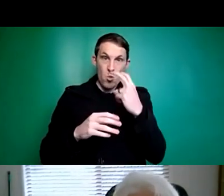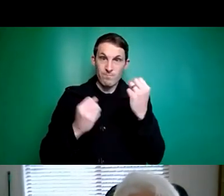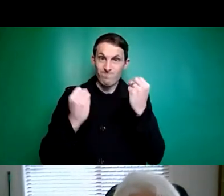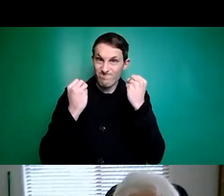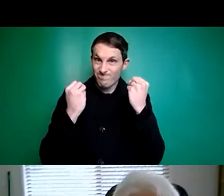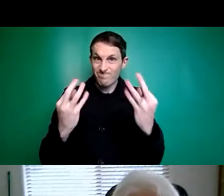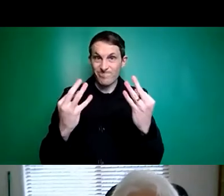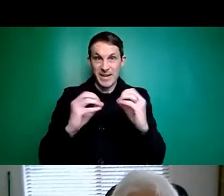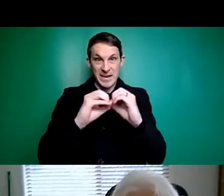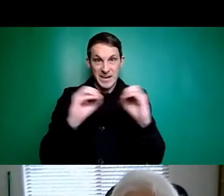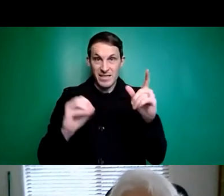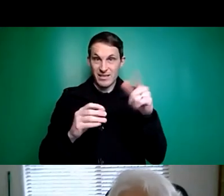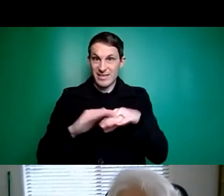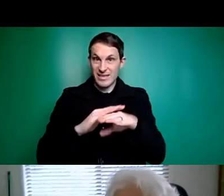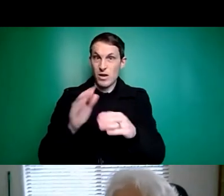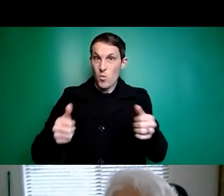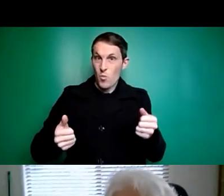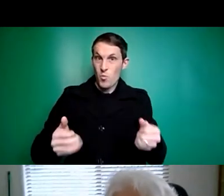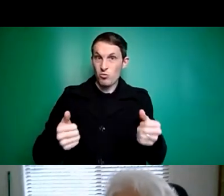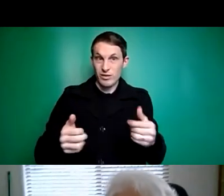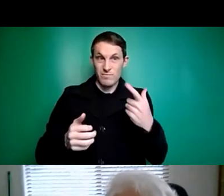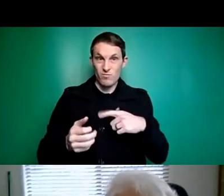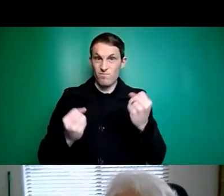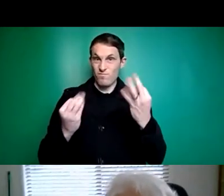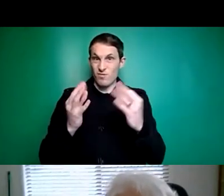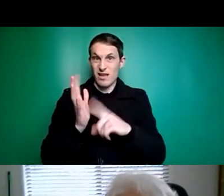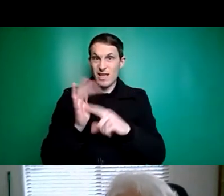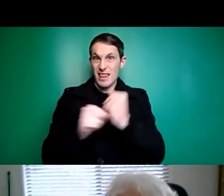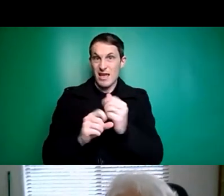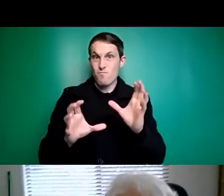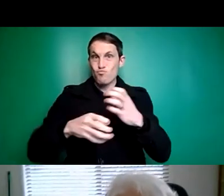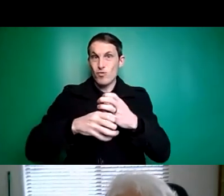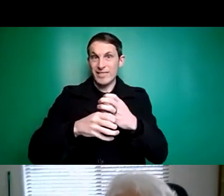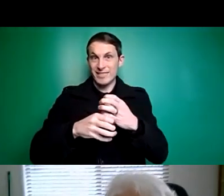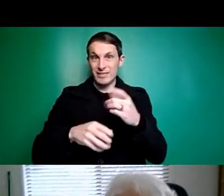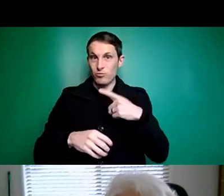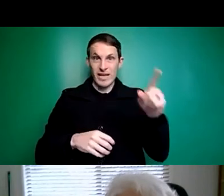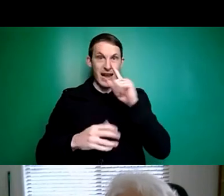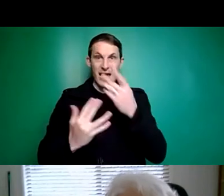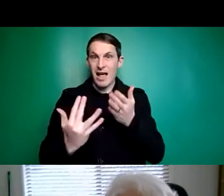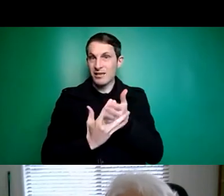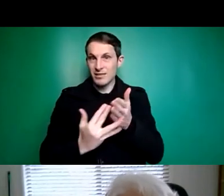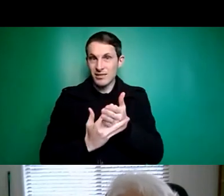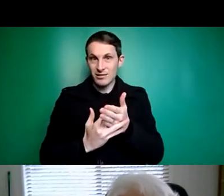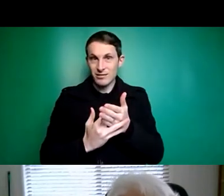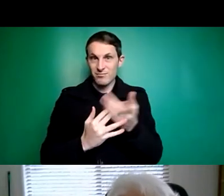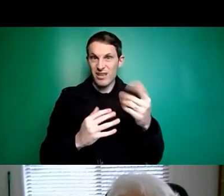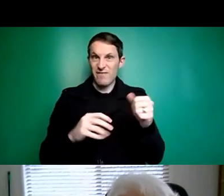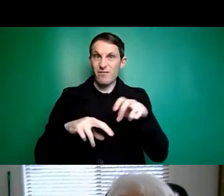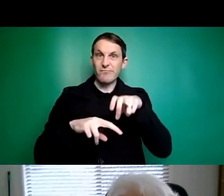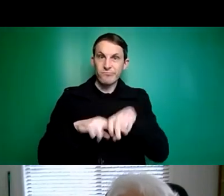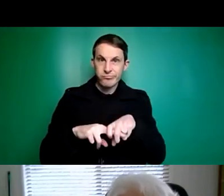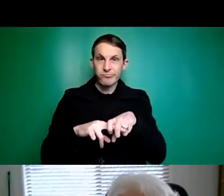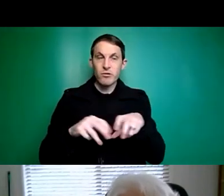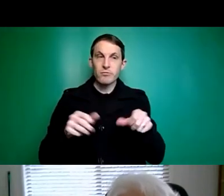sitting in manual wheelchairs and residential care not being able to access the room they're